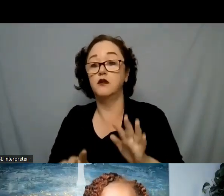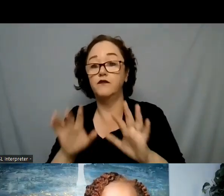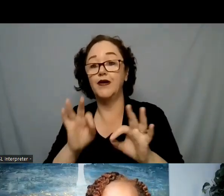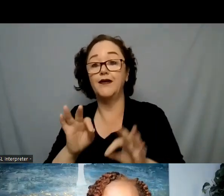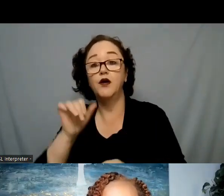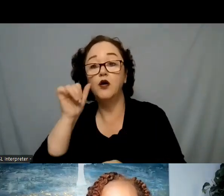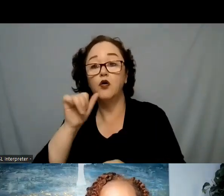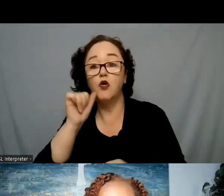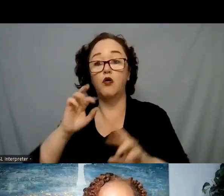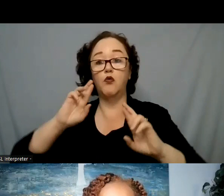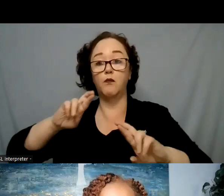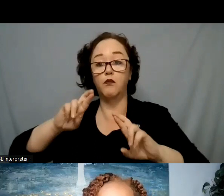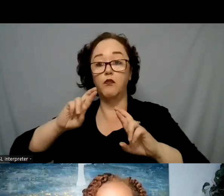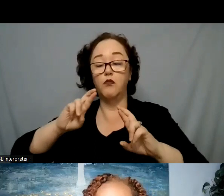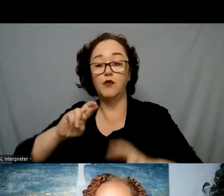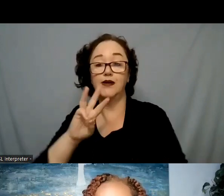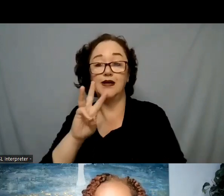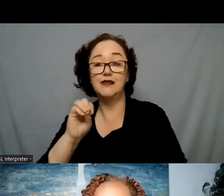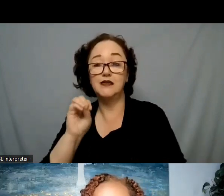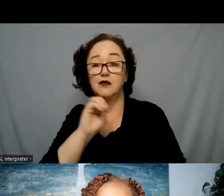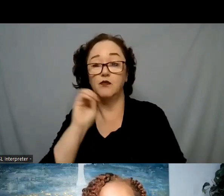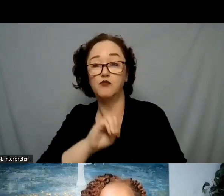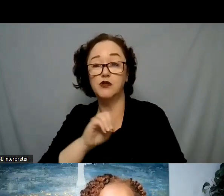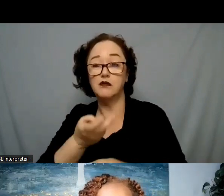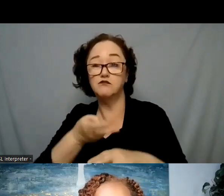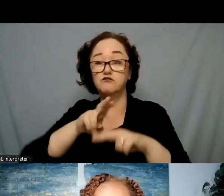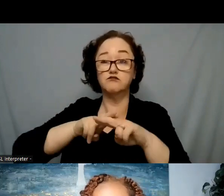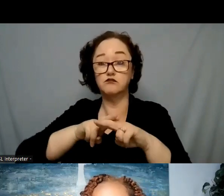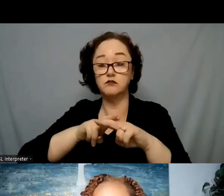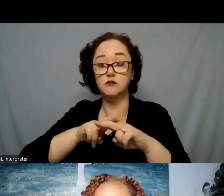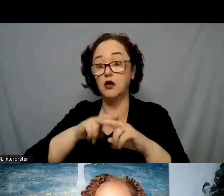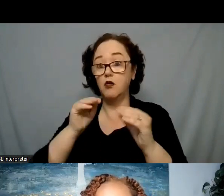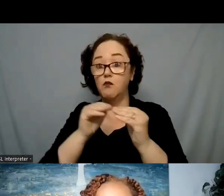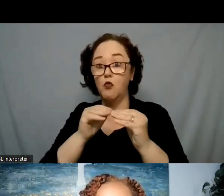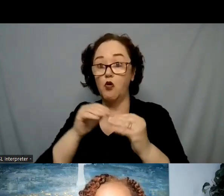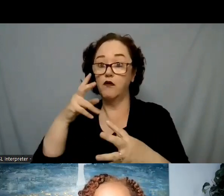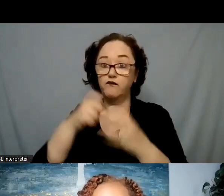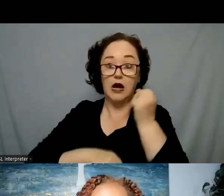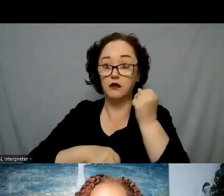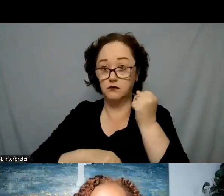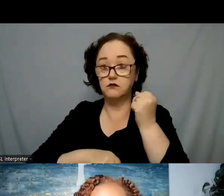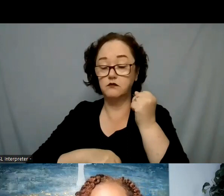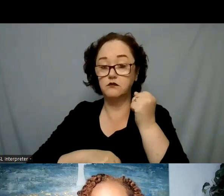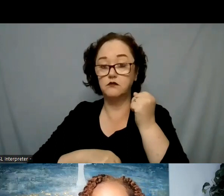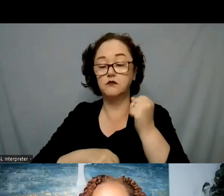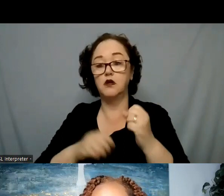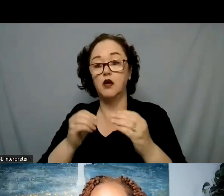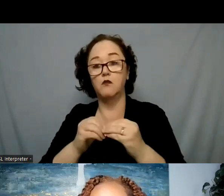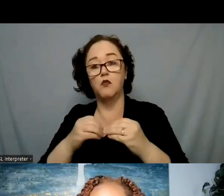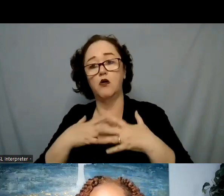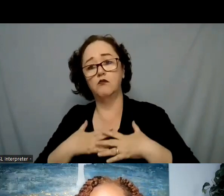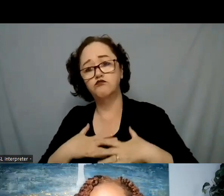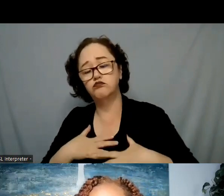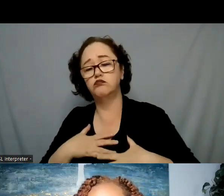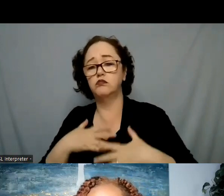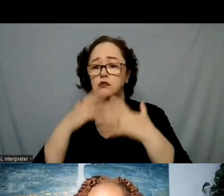more incidents of violence. They were reporting more sadness and that there